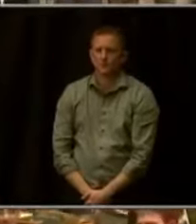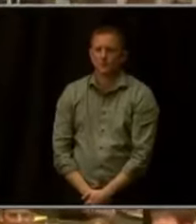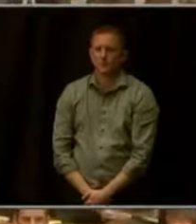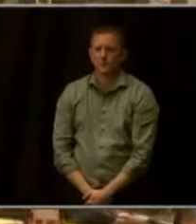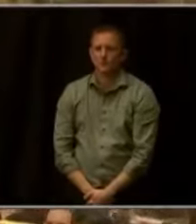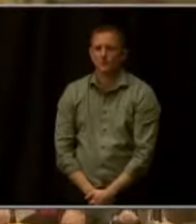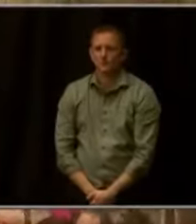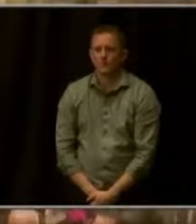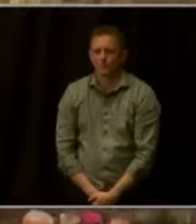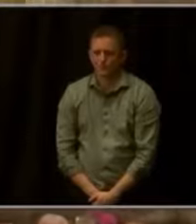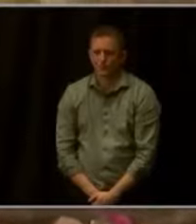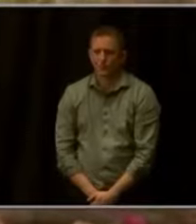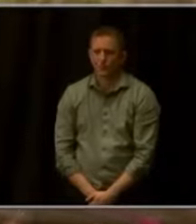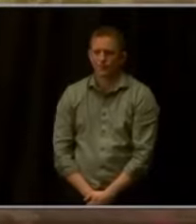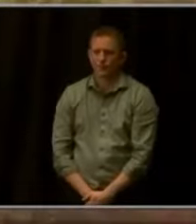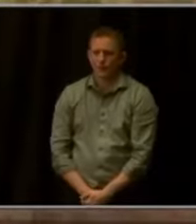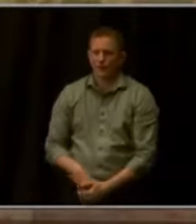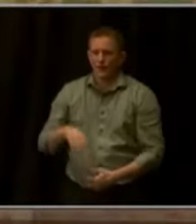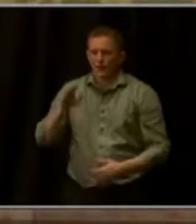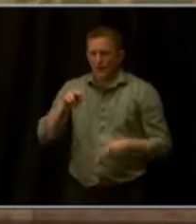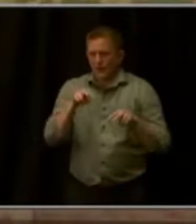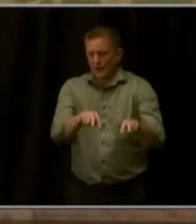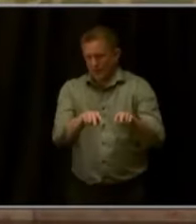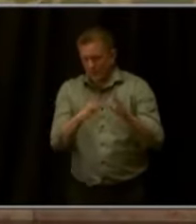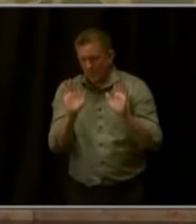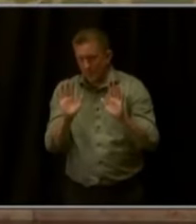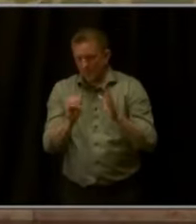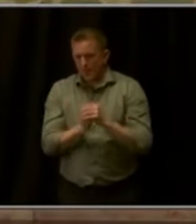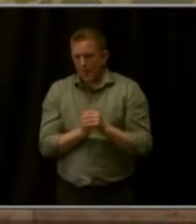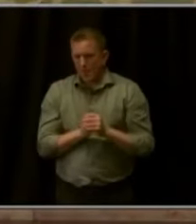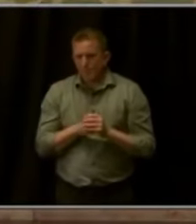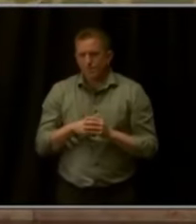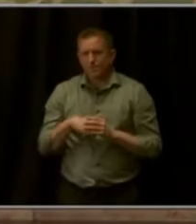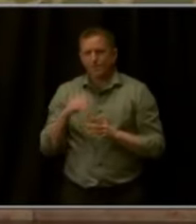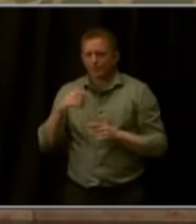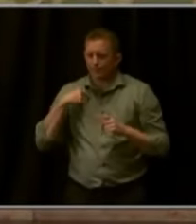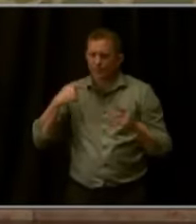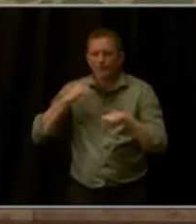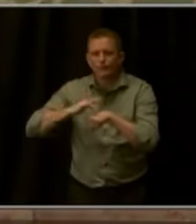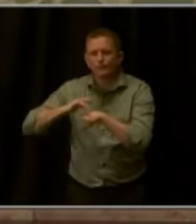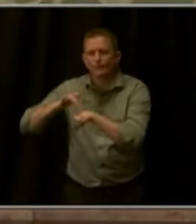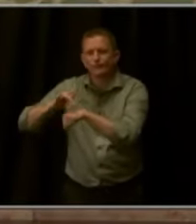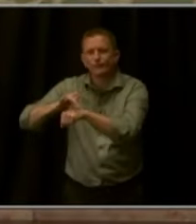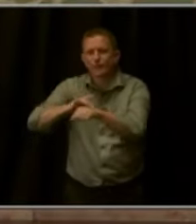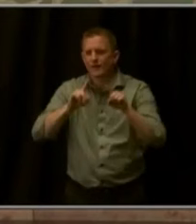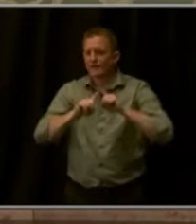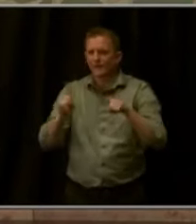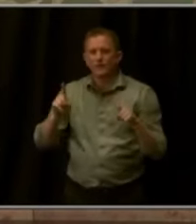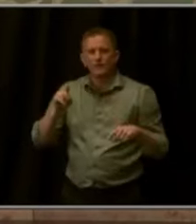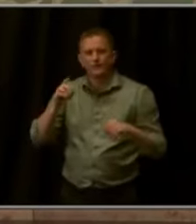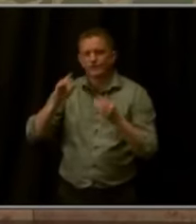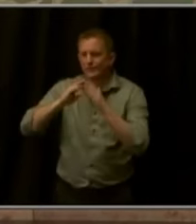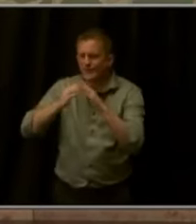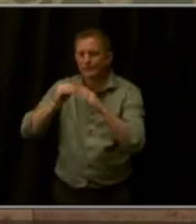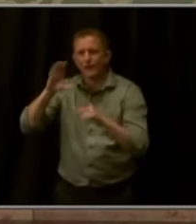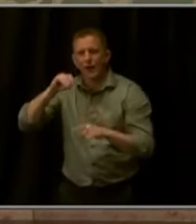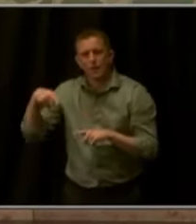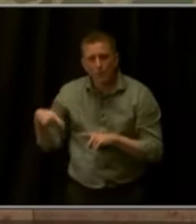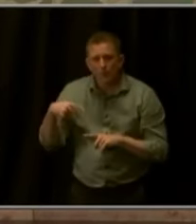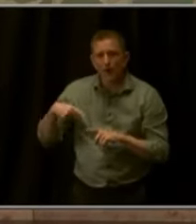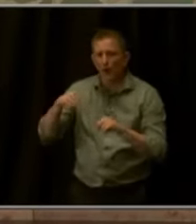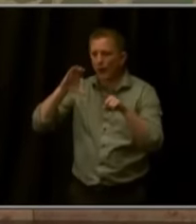You look, I've been spending a lot of time listening to Coloradans across the state from Pueblo to Fort Collins, from Aurora to Grand Junction. And it's no surprise